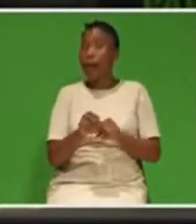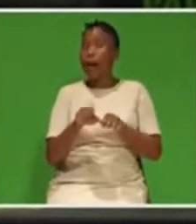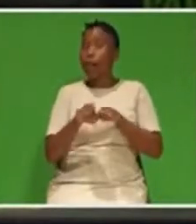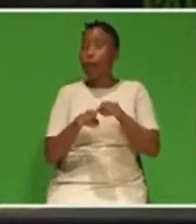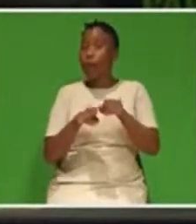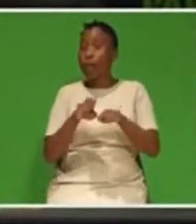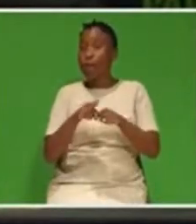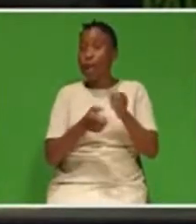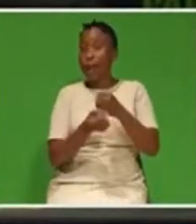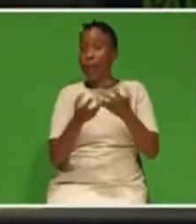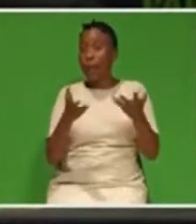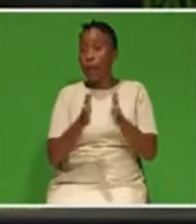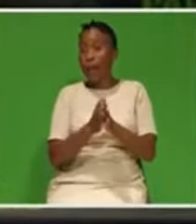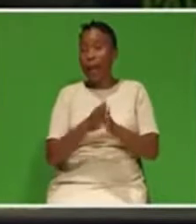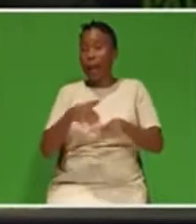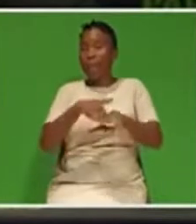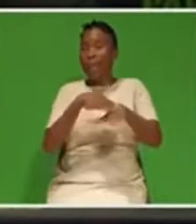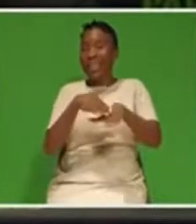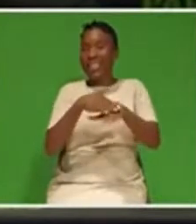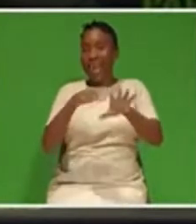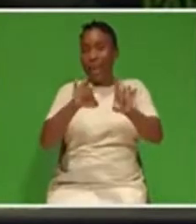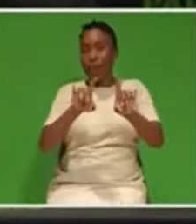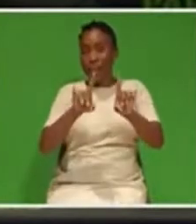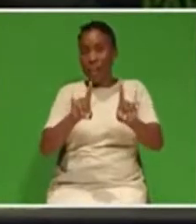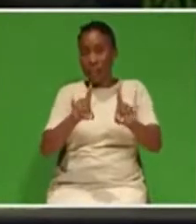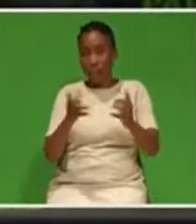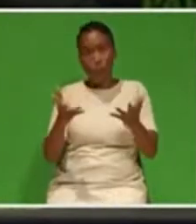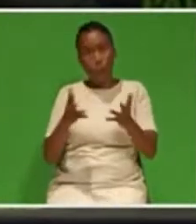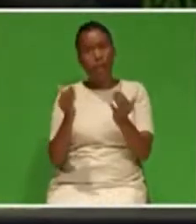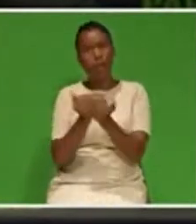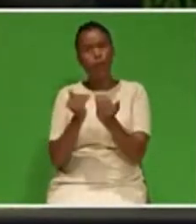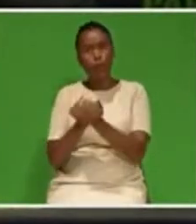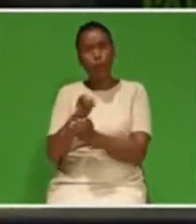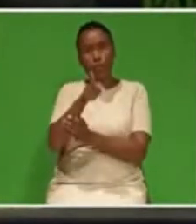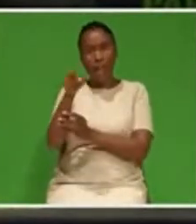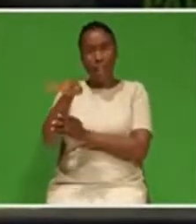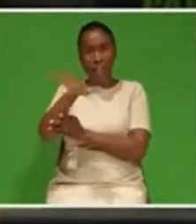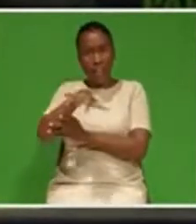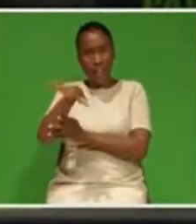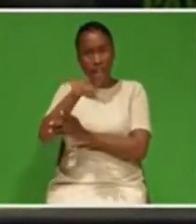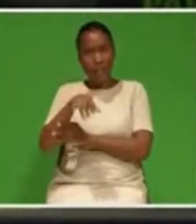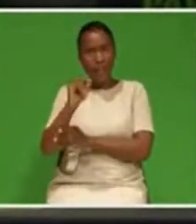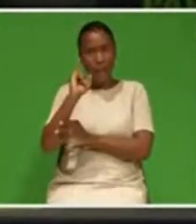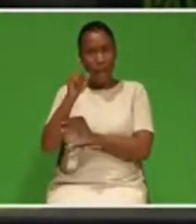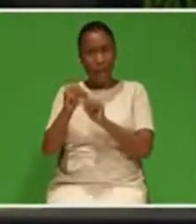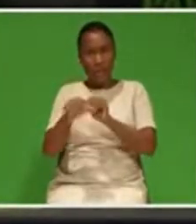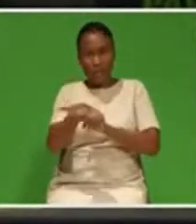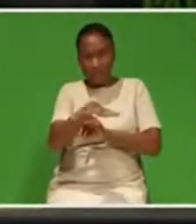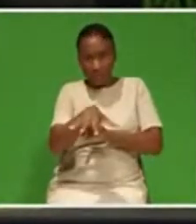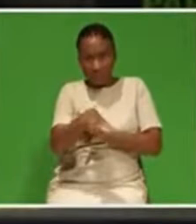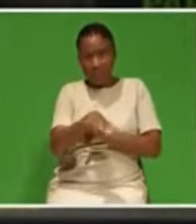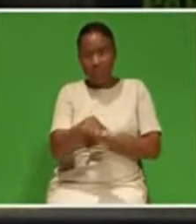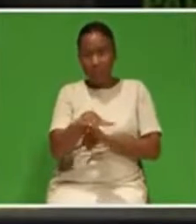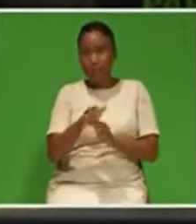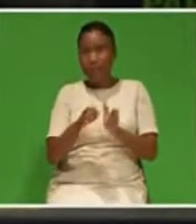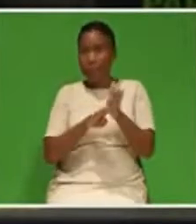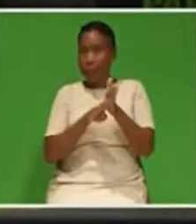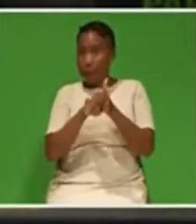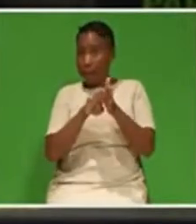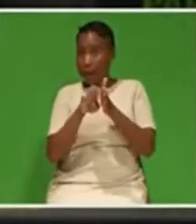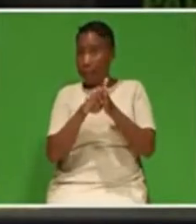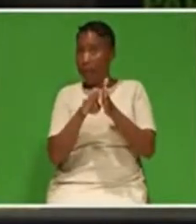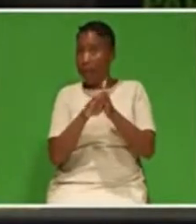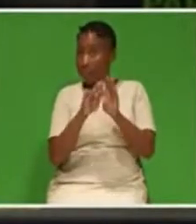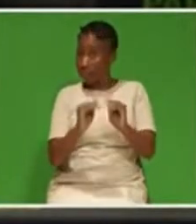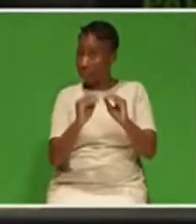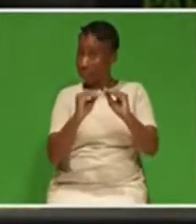education where schools in poorer areas are showing improved performance and thanks to greater government